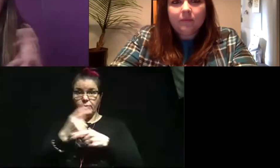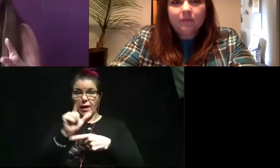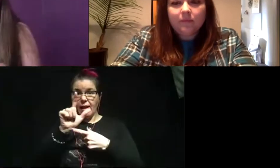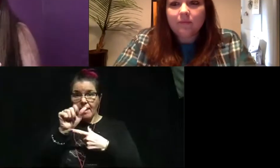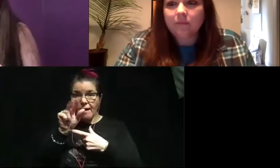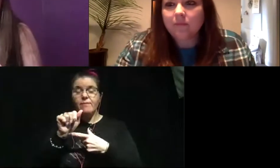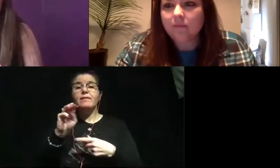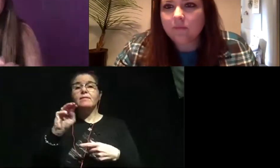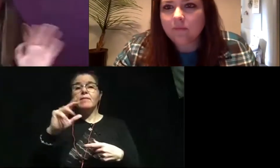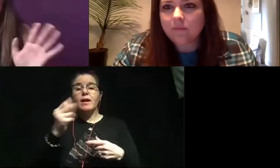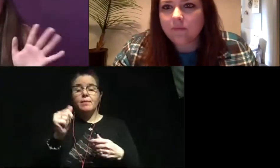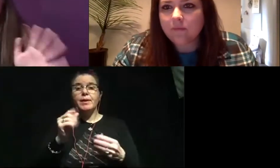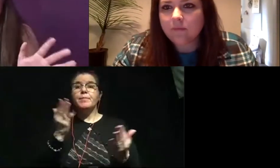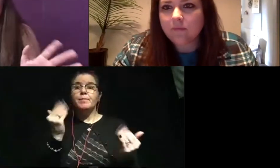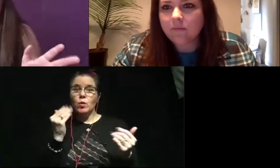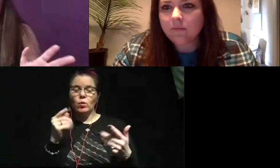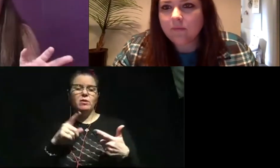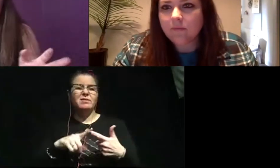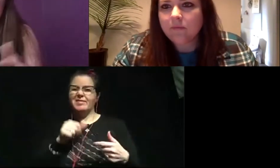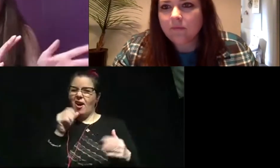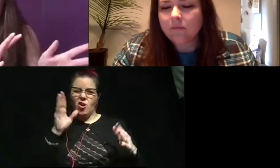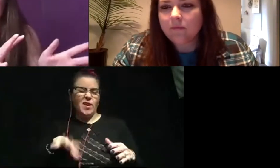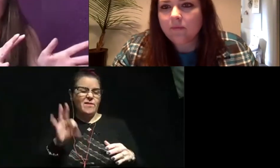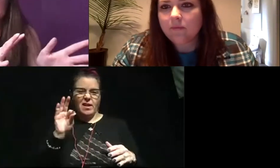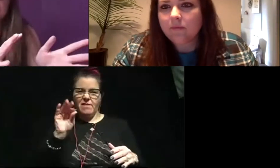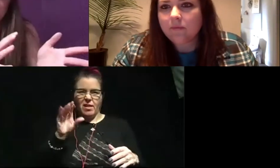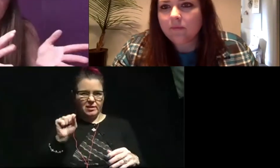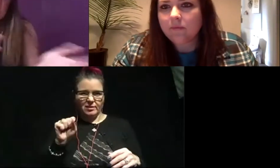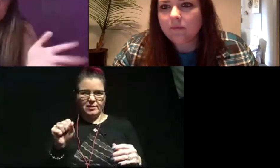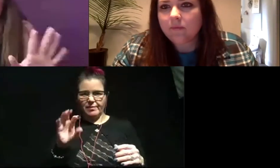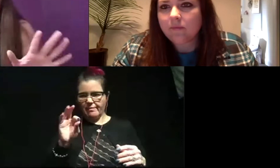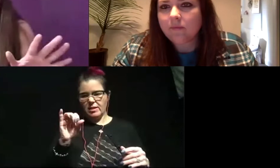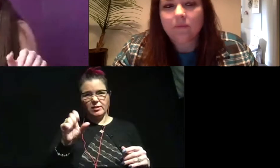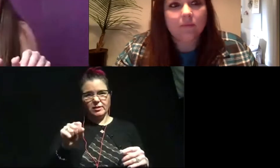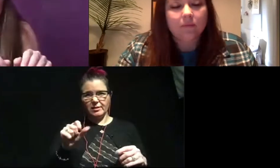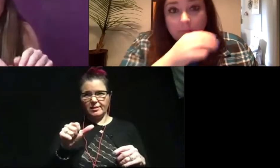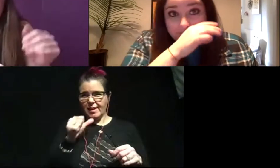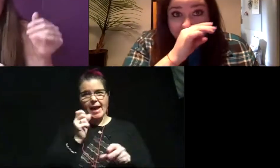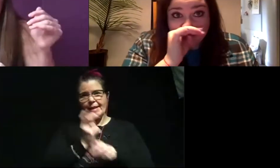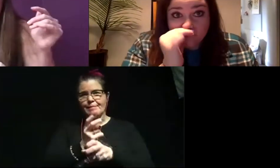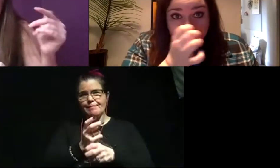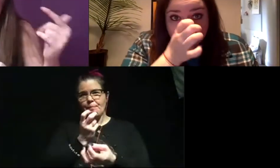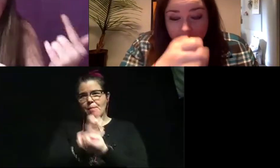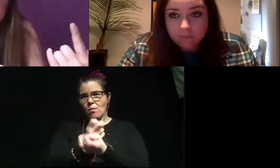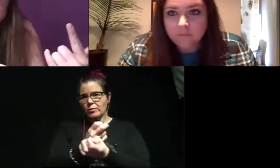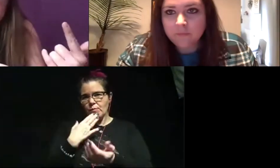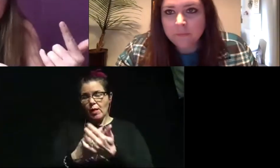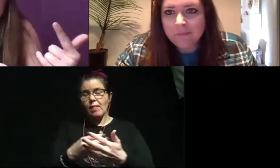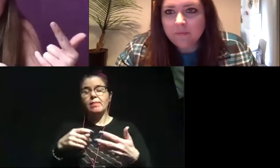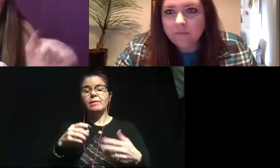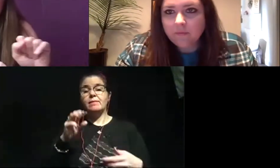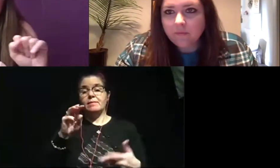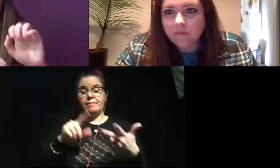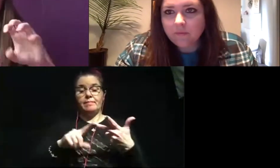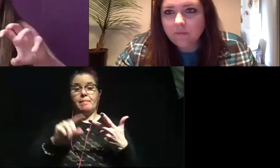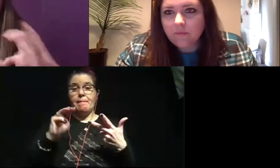that have cooled over time. Those aren't going to be great for finding fossils. As you can imagine, doesn't preserve bones very well. Metamorphic rocks